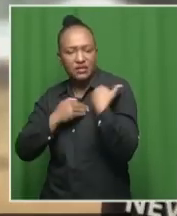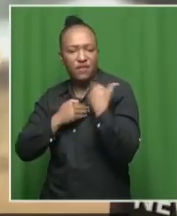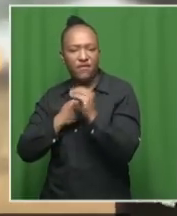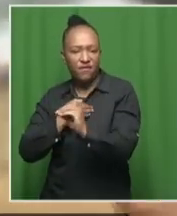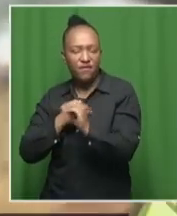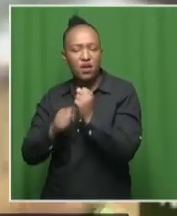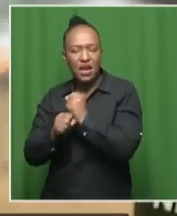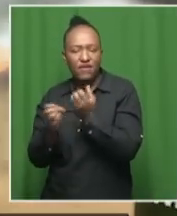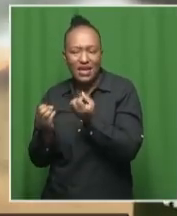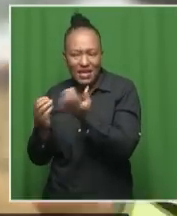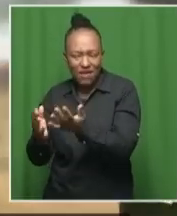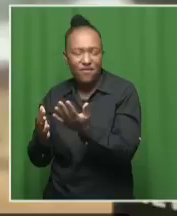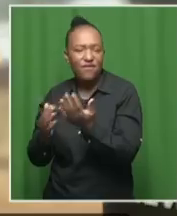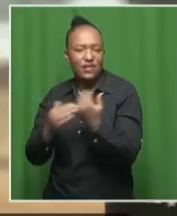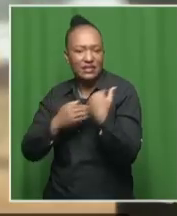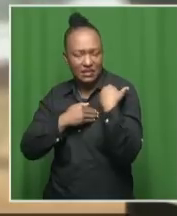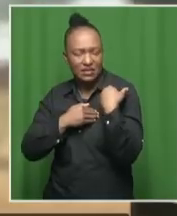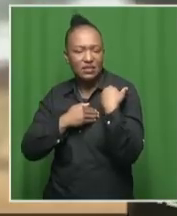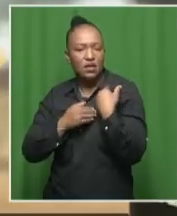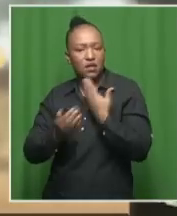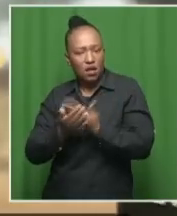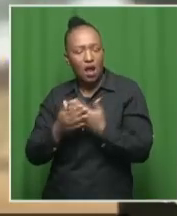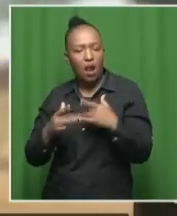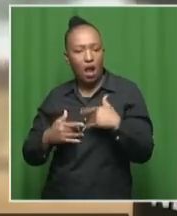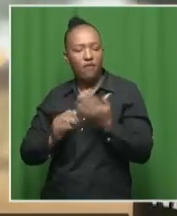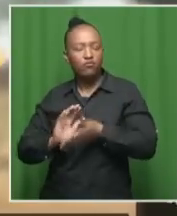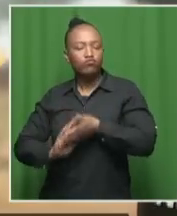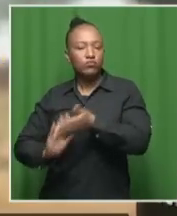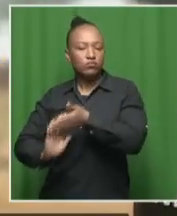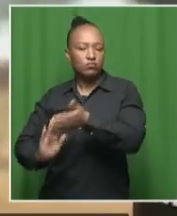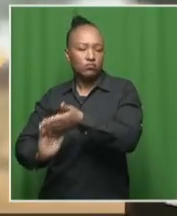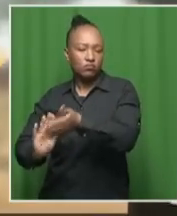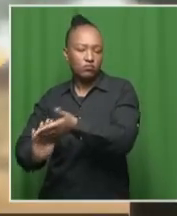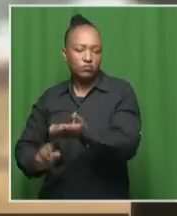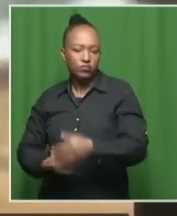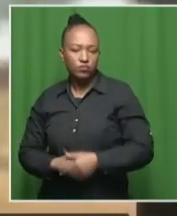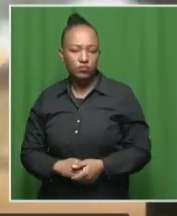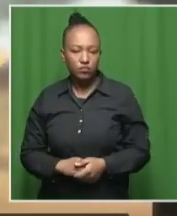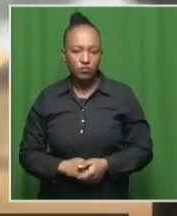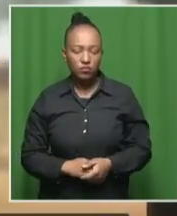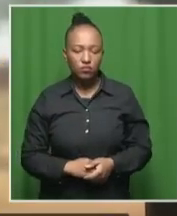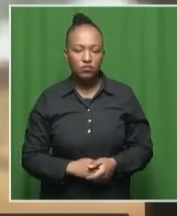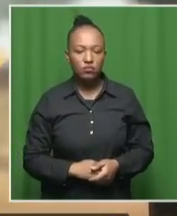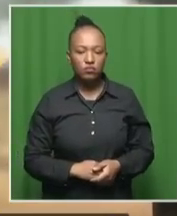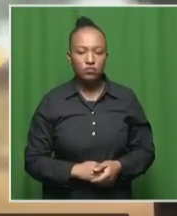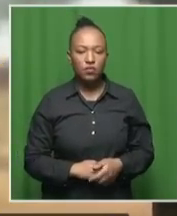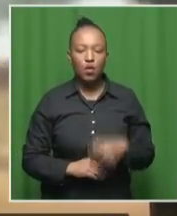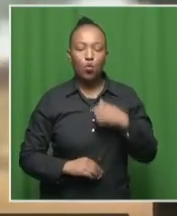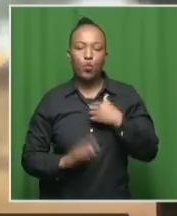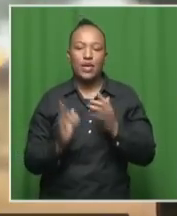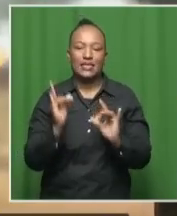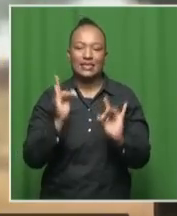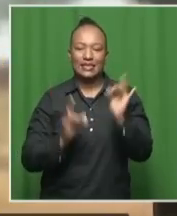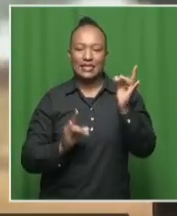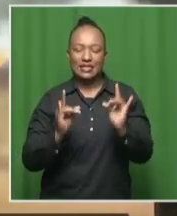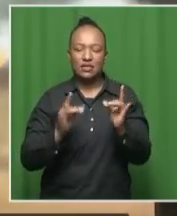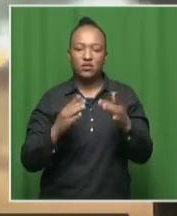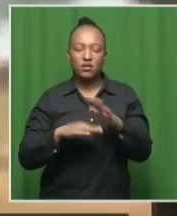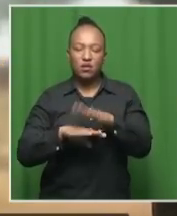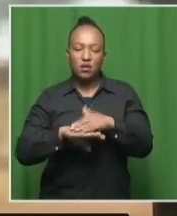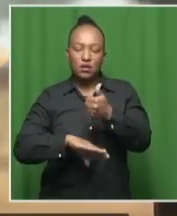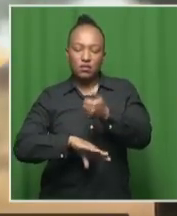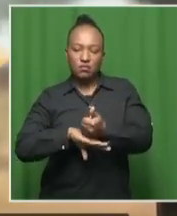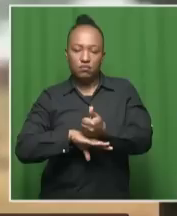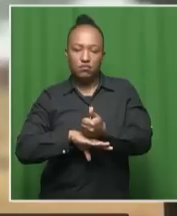safety so that they can go about their daily lives in a normal manner? We have, as a city, there's an establishment of the